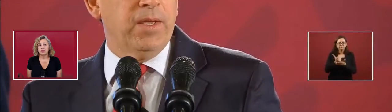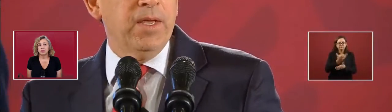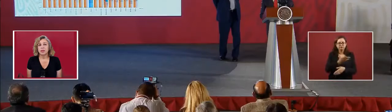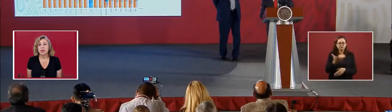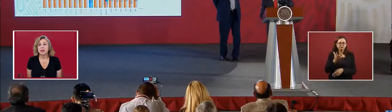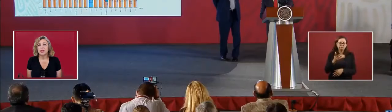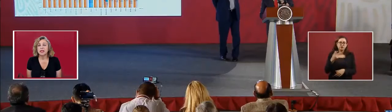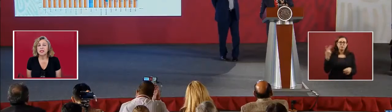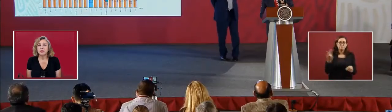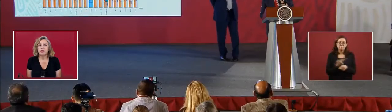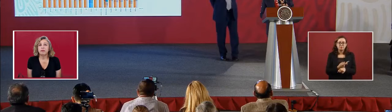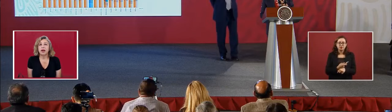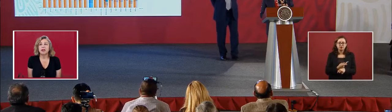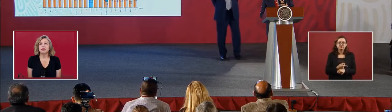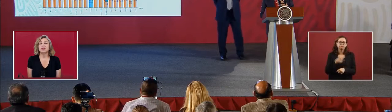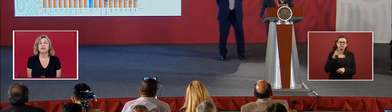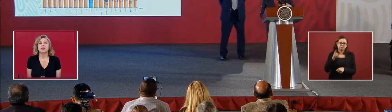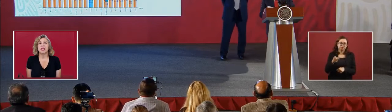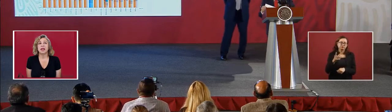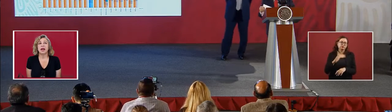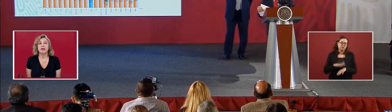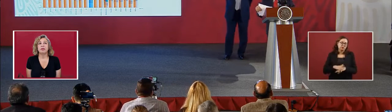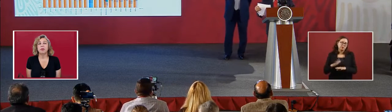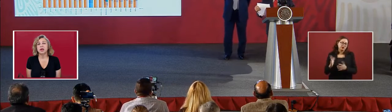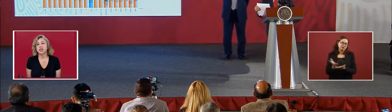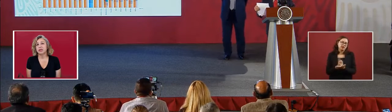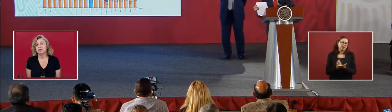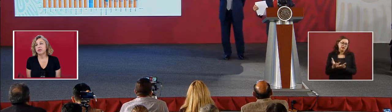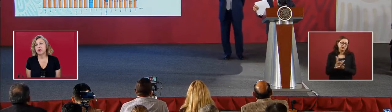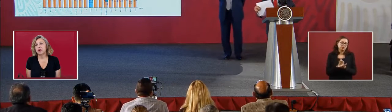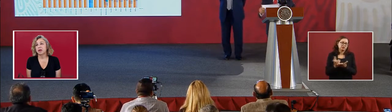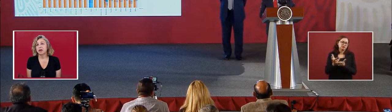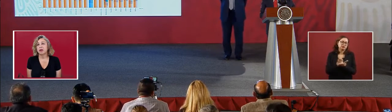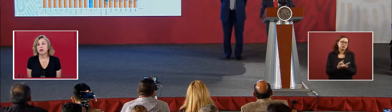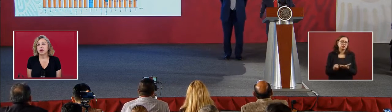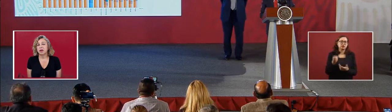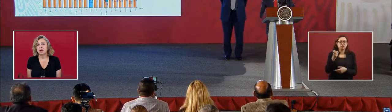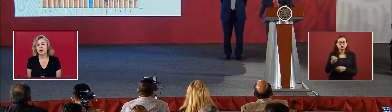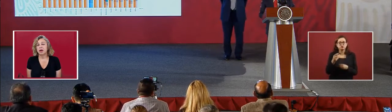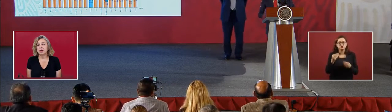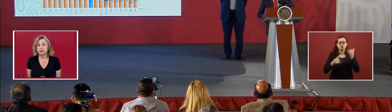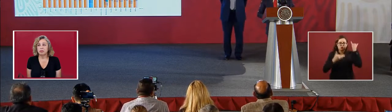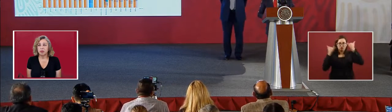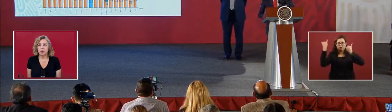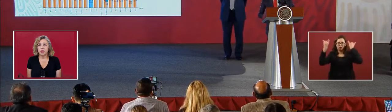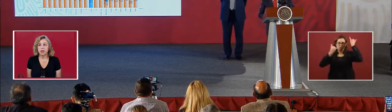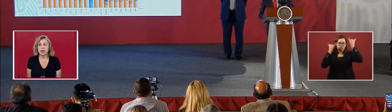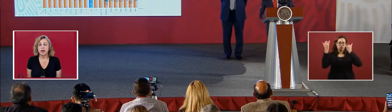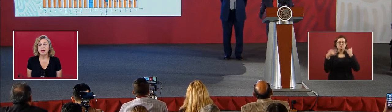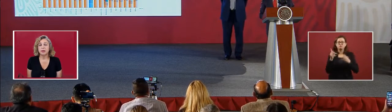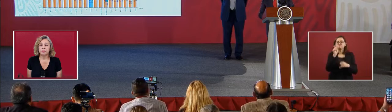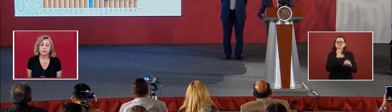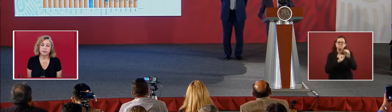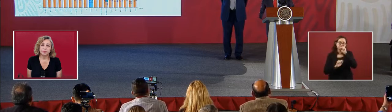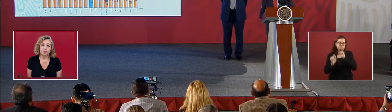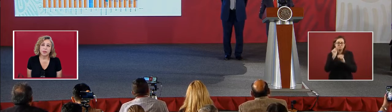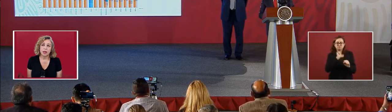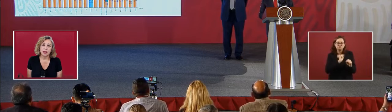Right. It's the providers that have a margin for, with the,